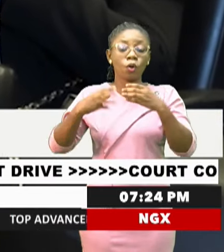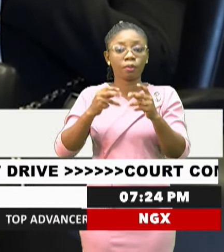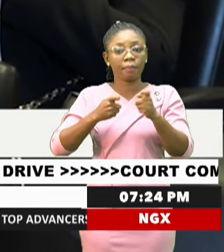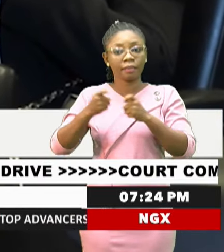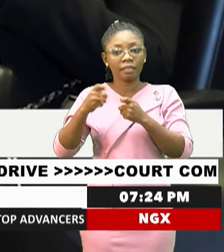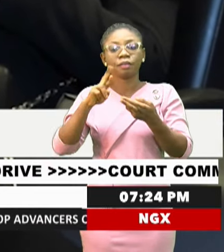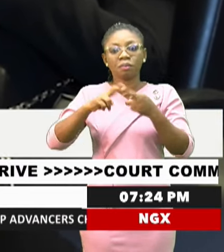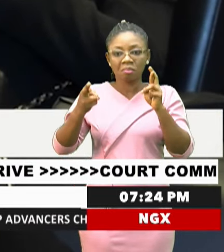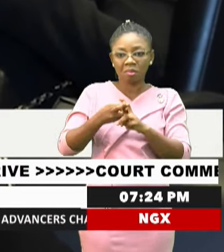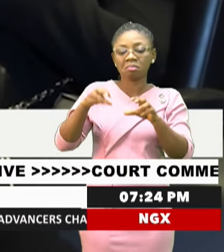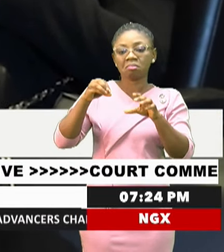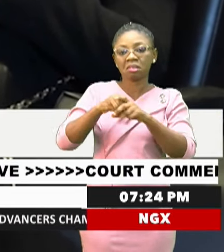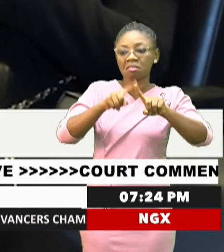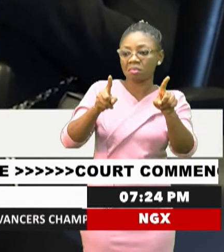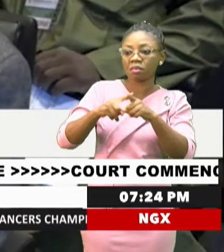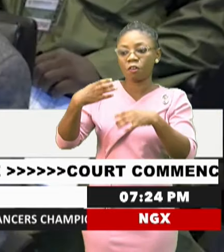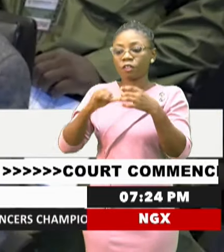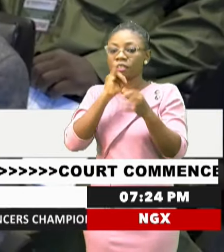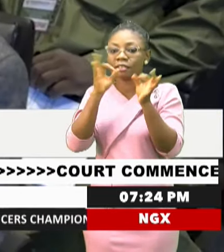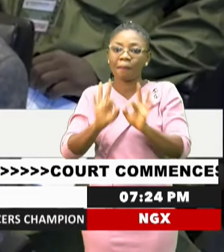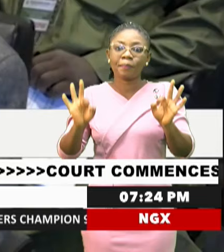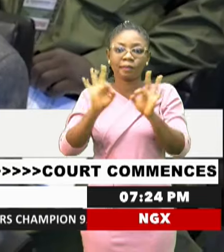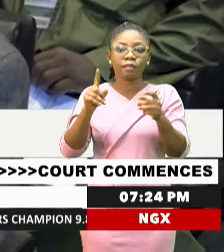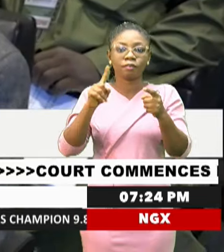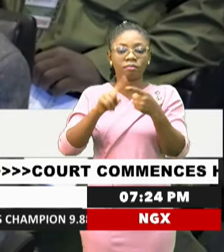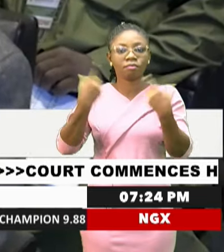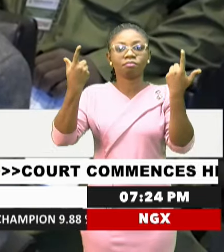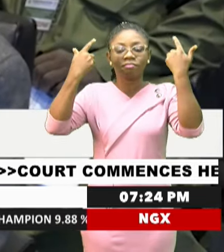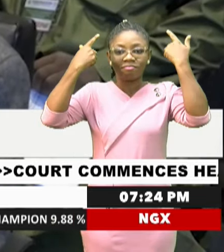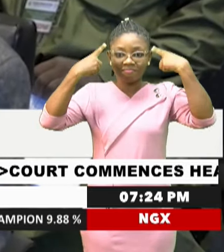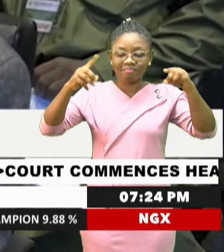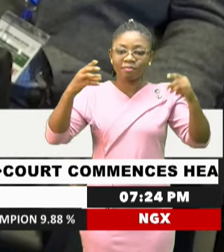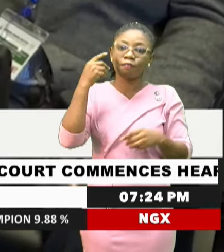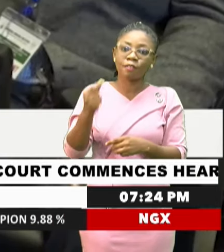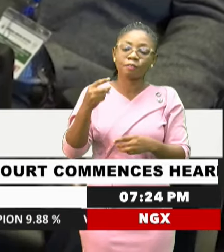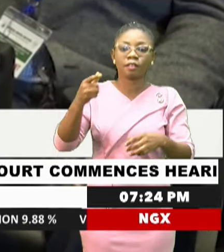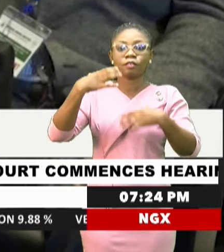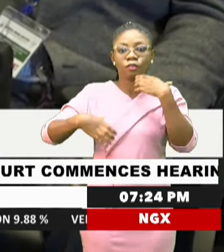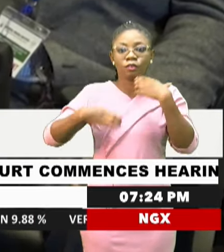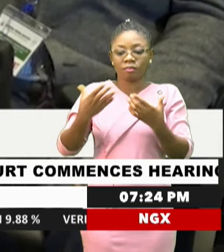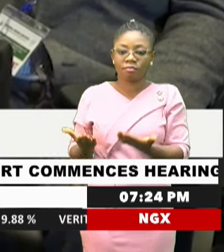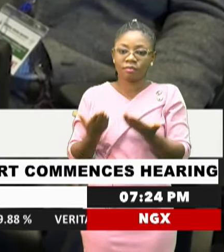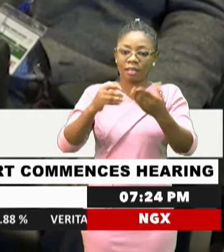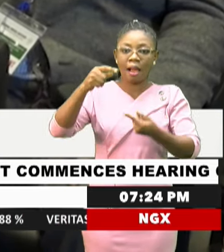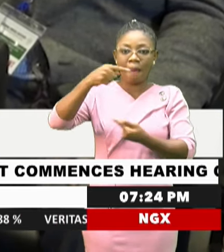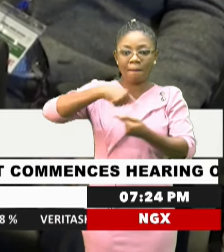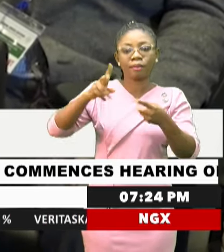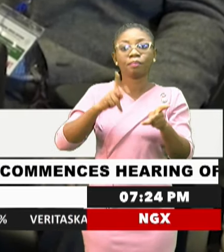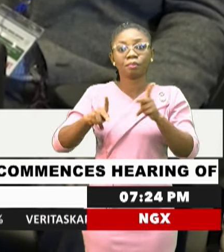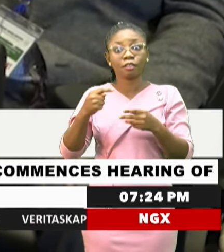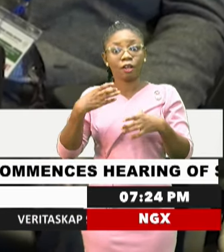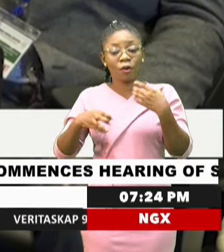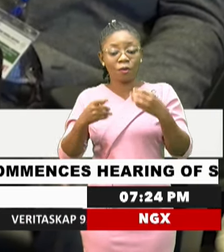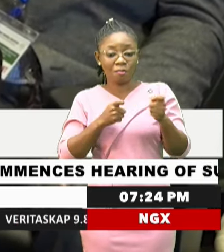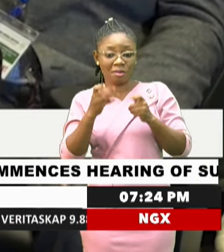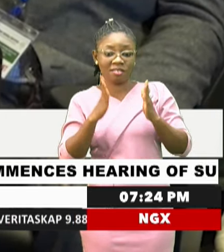officers in their respective courts is paramount to the attainment of speedy dispensation of justice among the litigants. The court managers